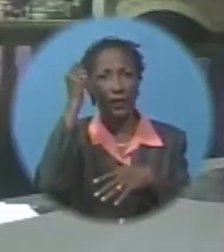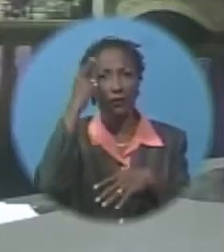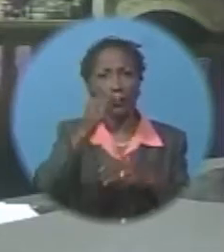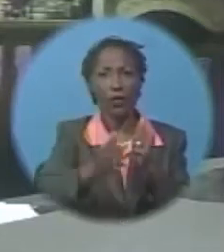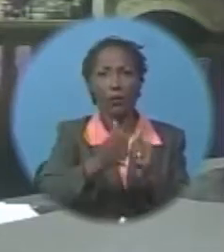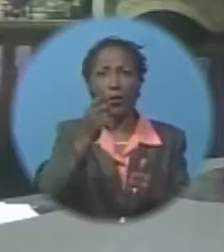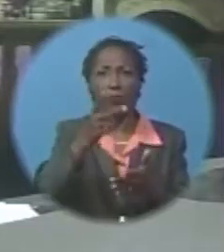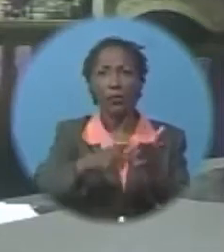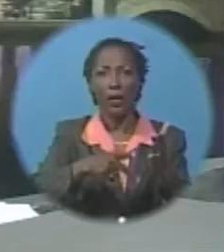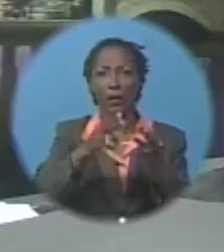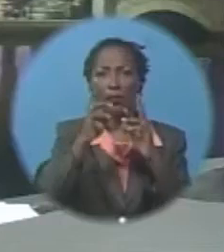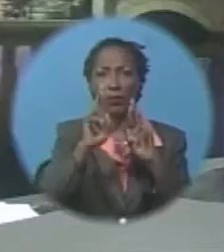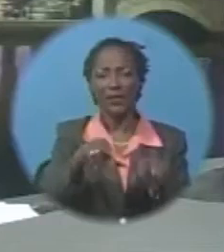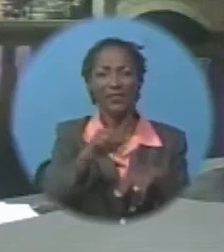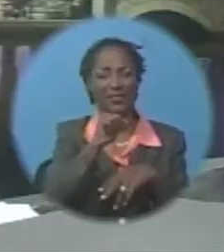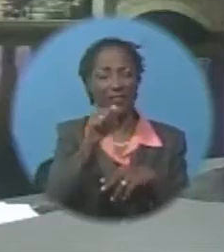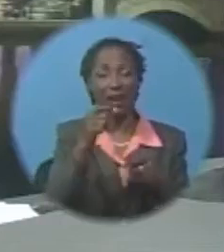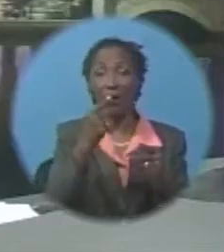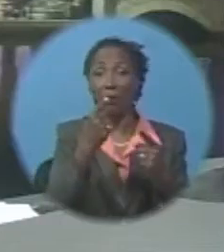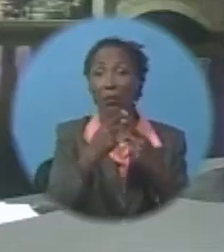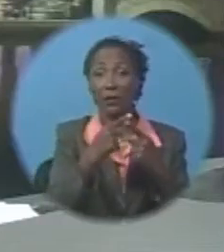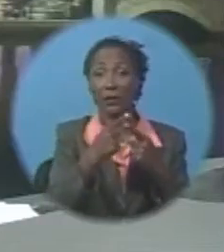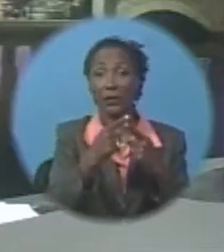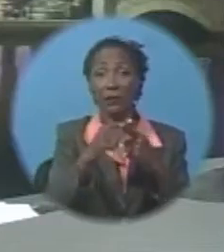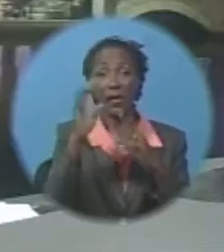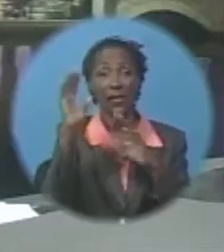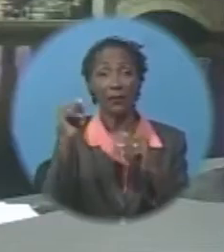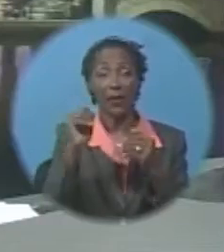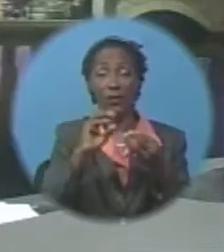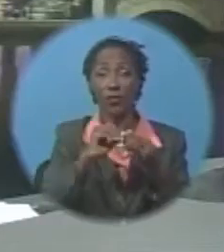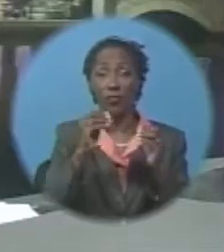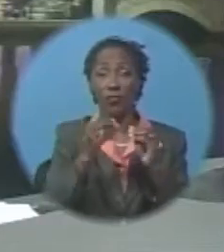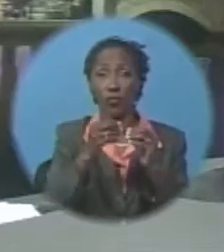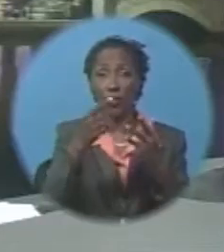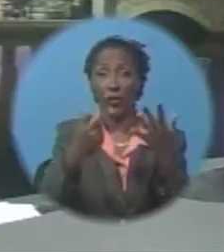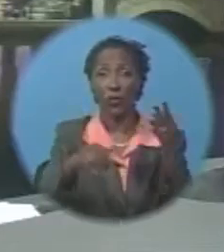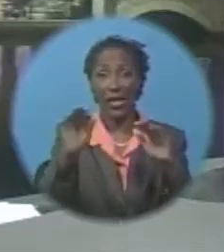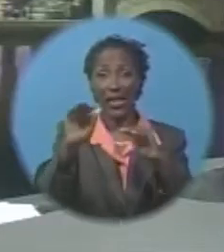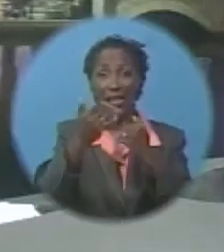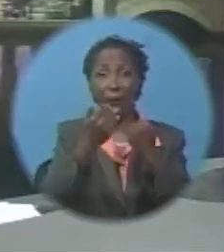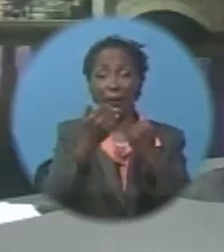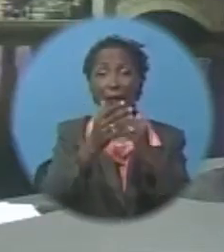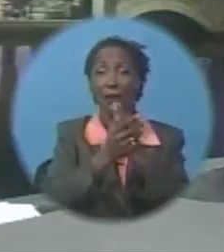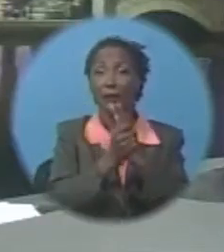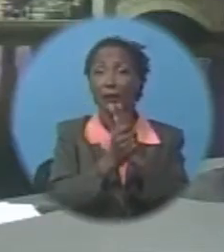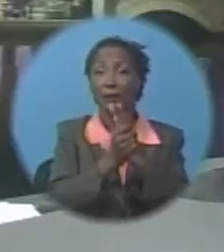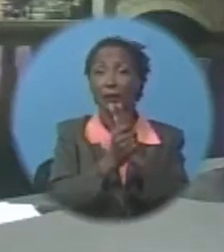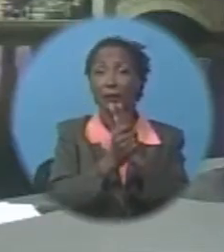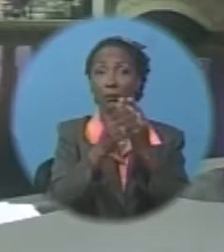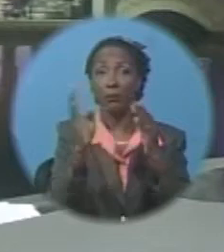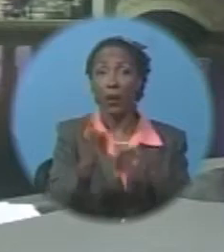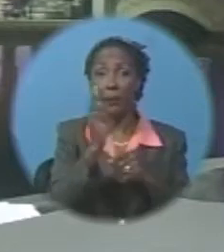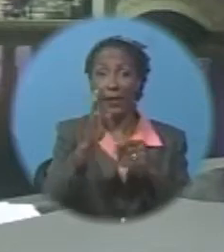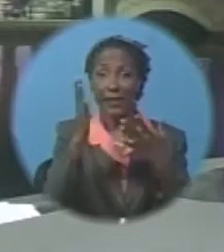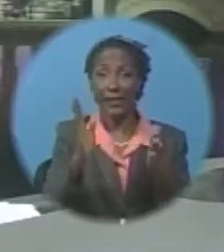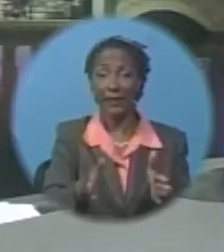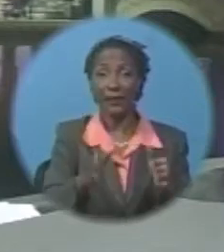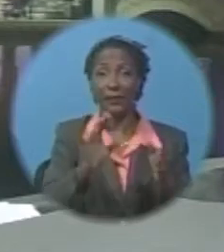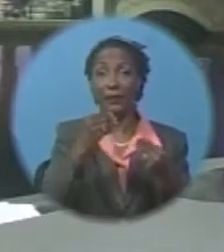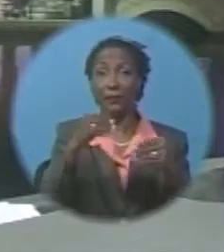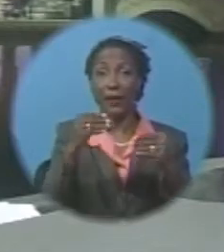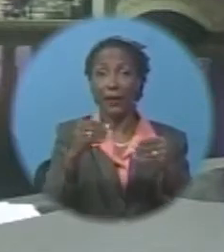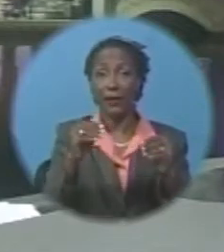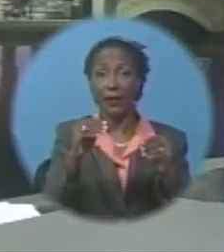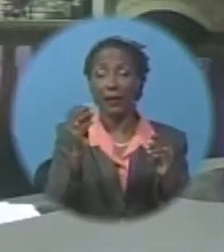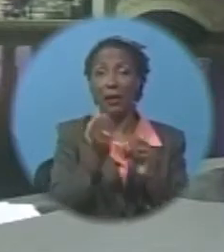most part, the response hasn't been positive. They expect the new measures to further limit the ability of Barbadians to spend, causing the local economy